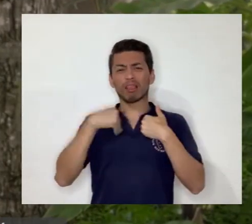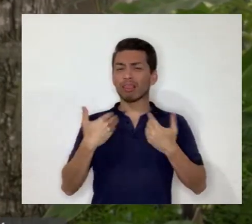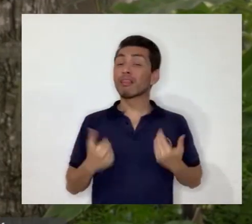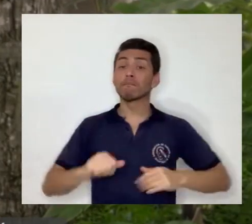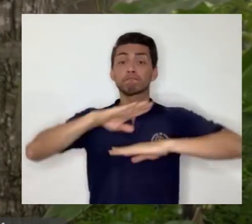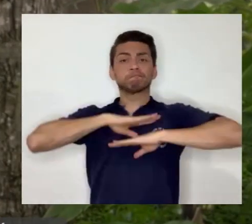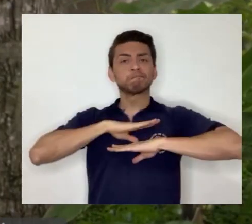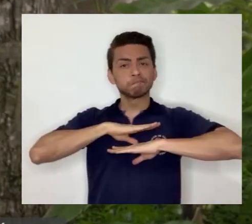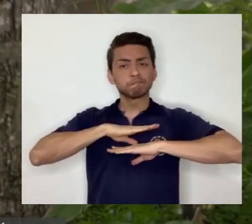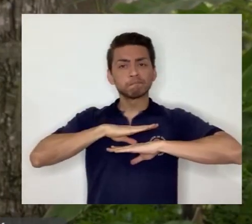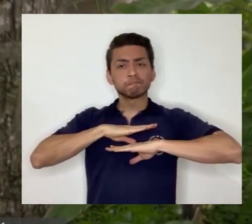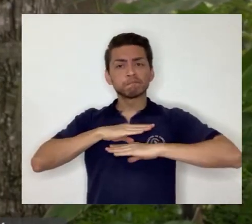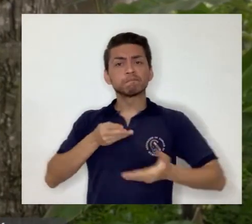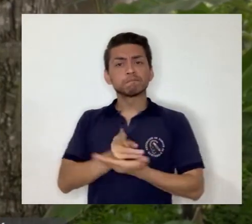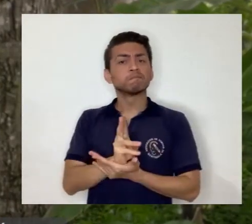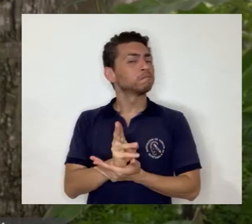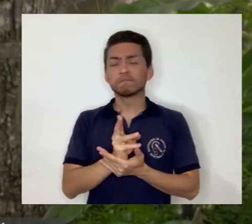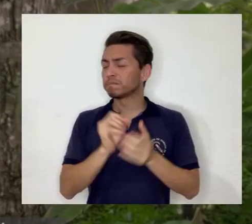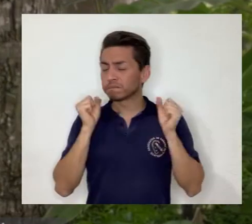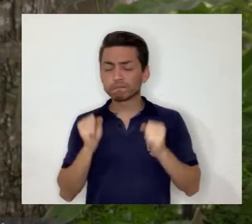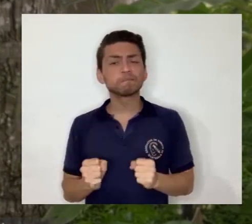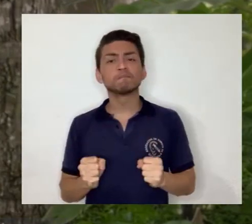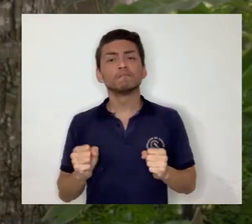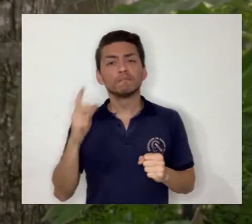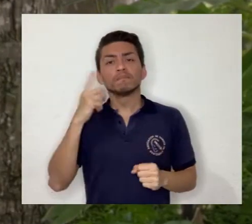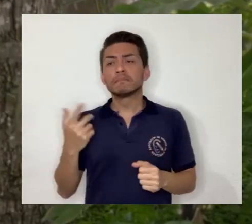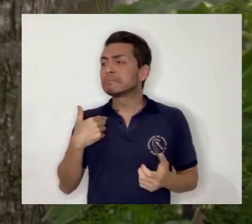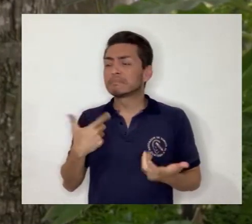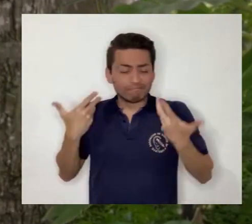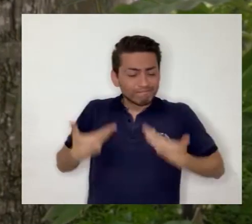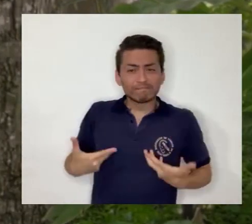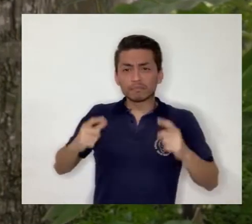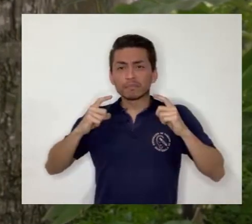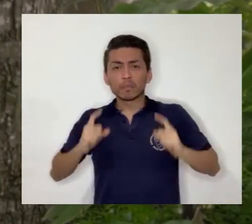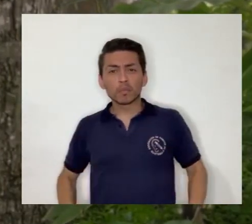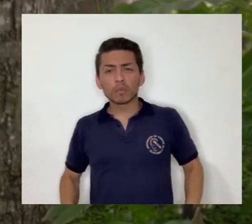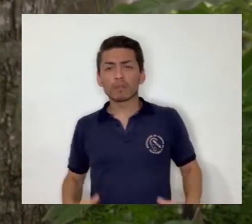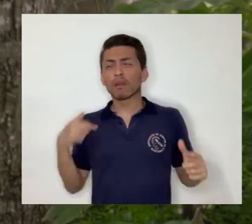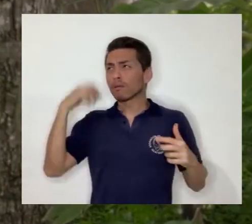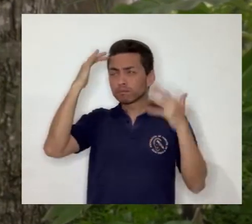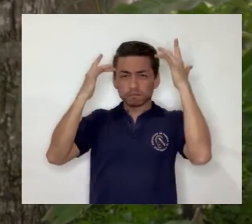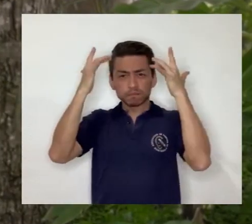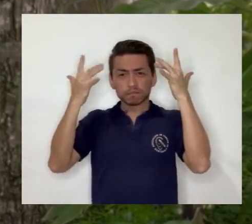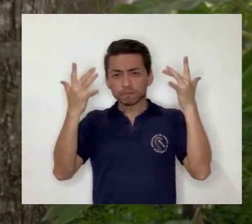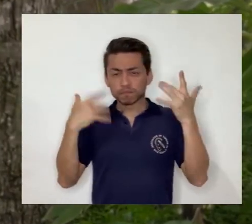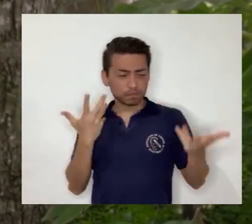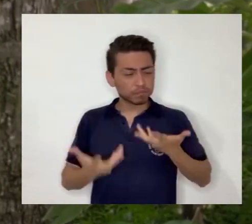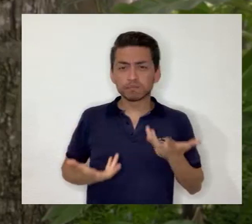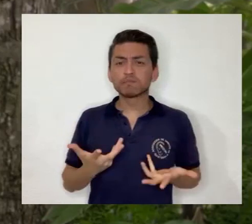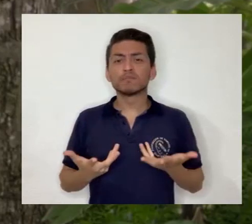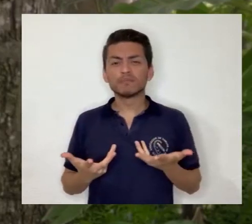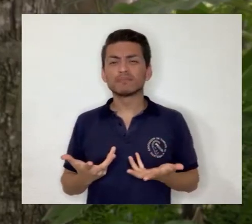rights. Due to social and cultural obstacles because of our physical, psychological